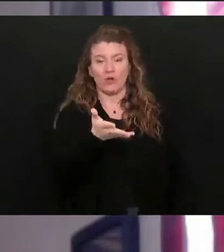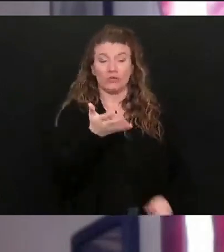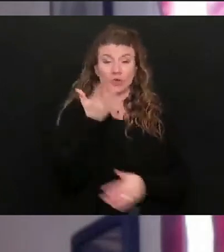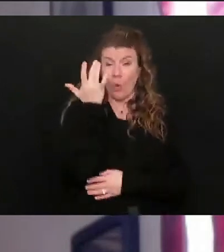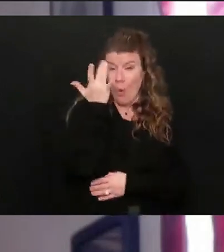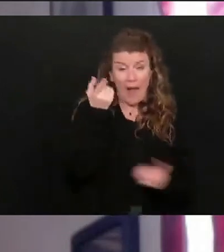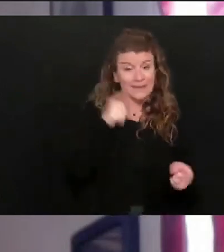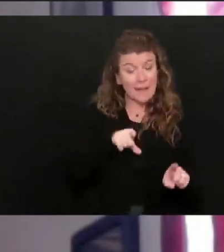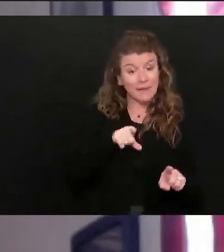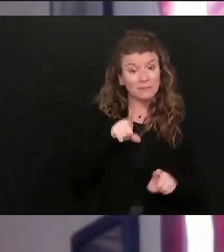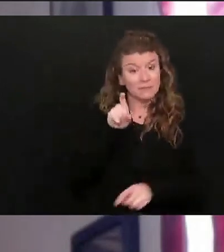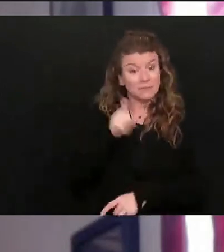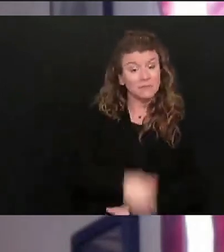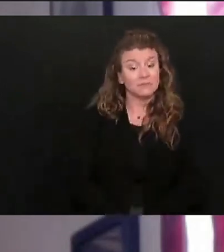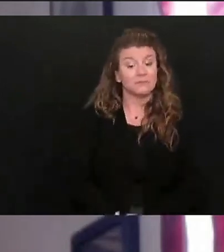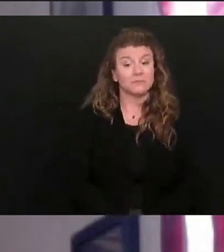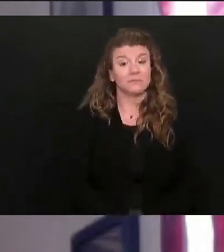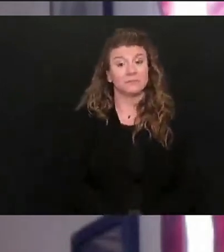why this happened? Thank you.